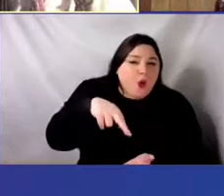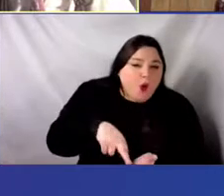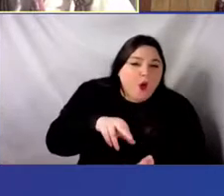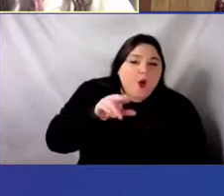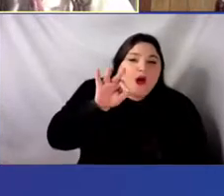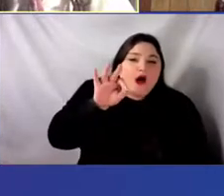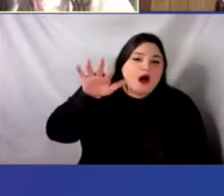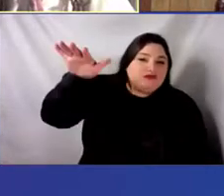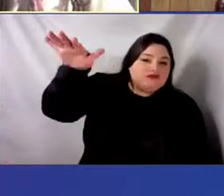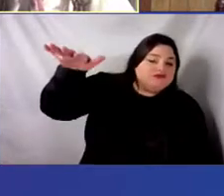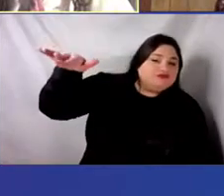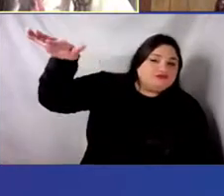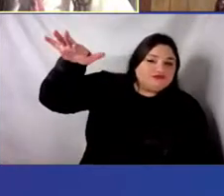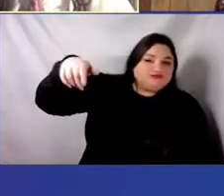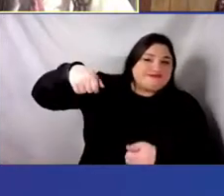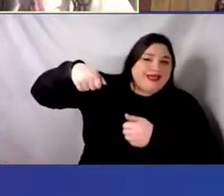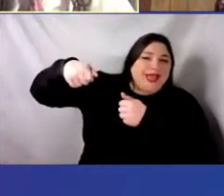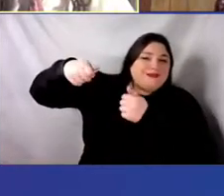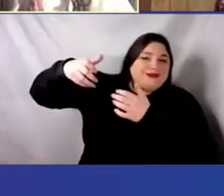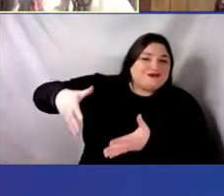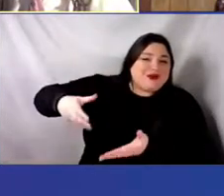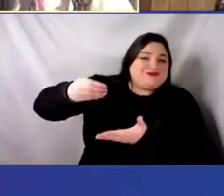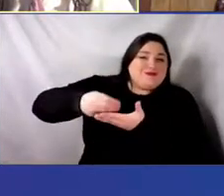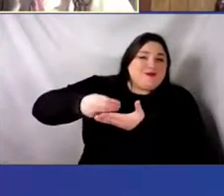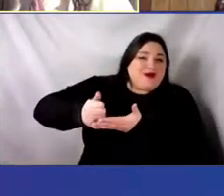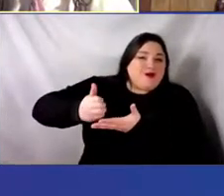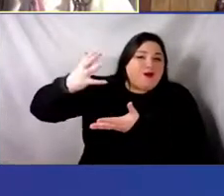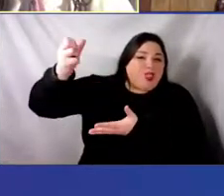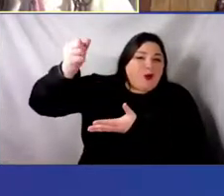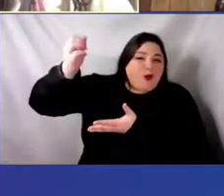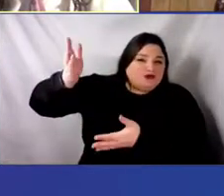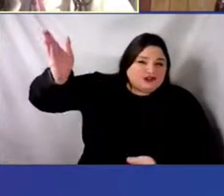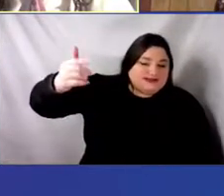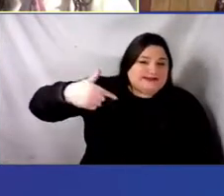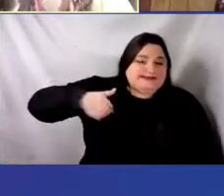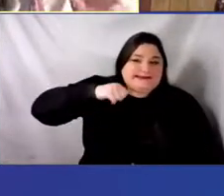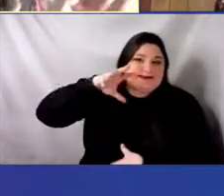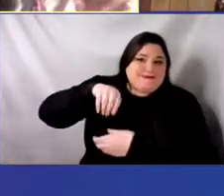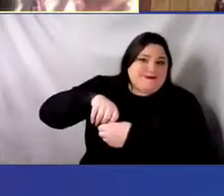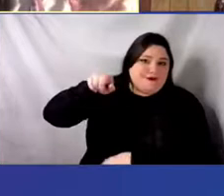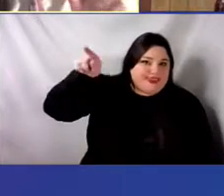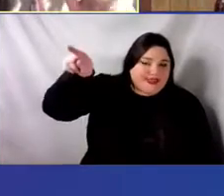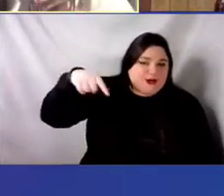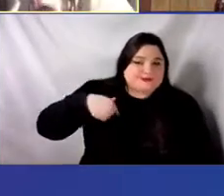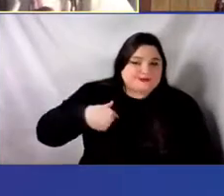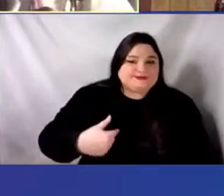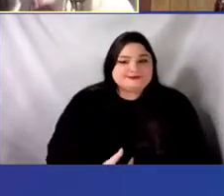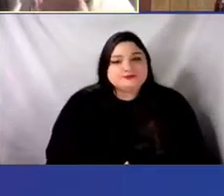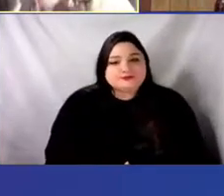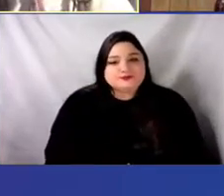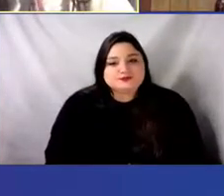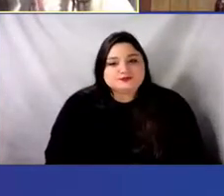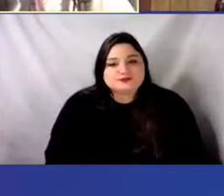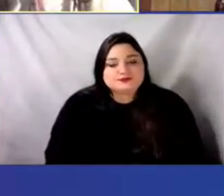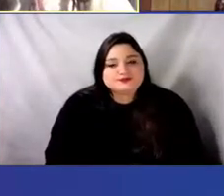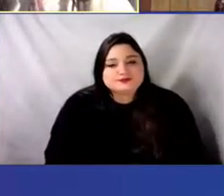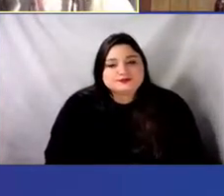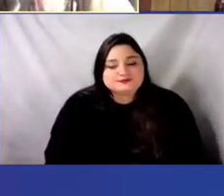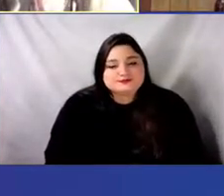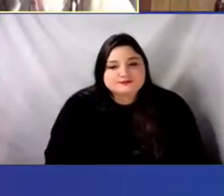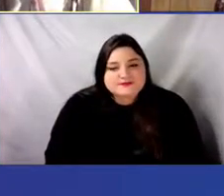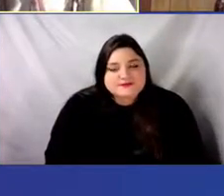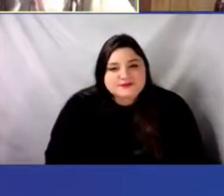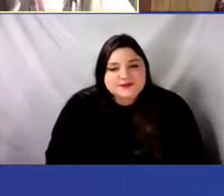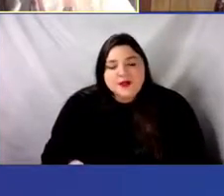that level. Um, but if, uh, if I catch your hook and try